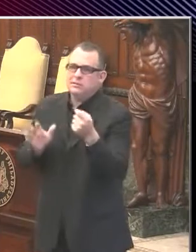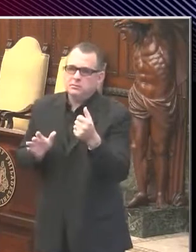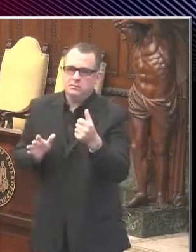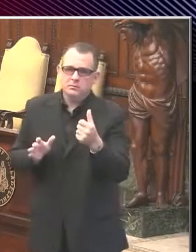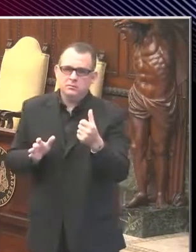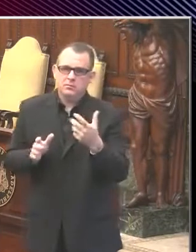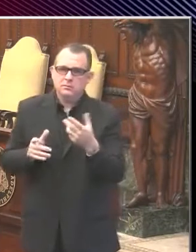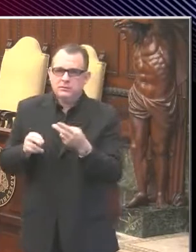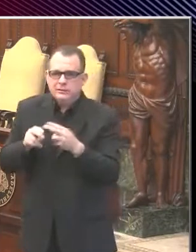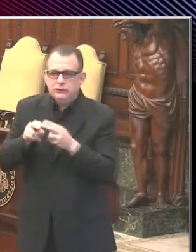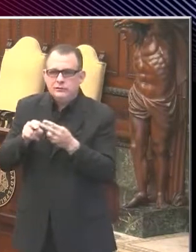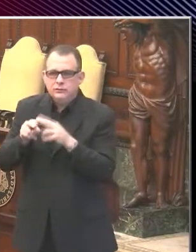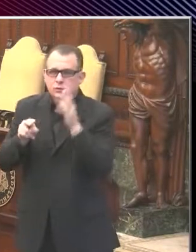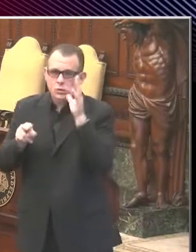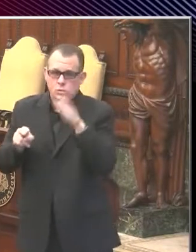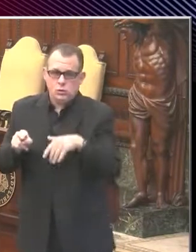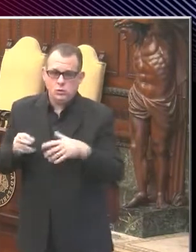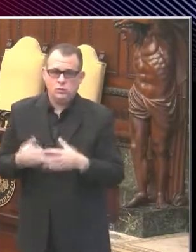Okay.